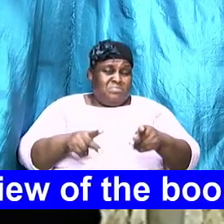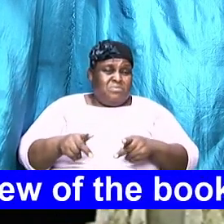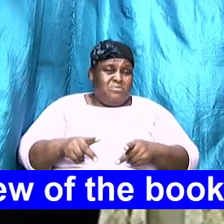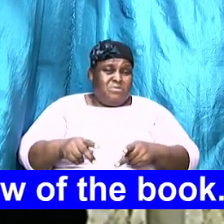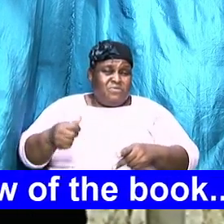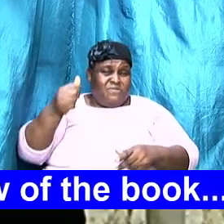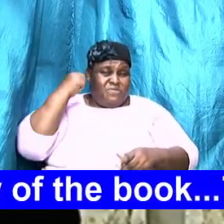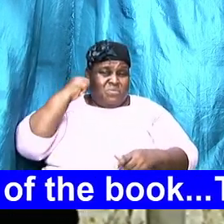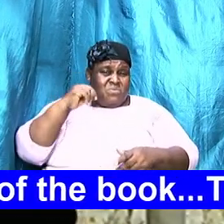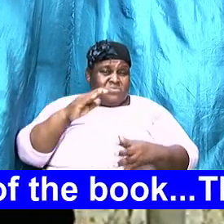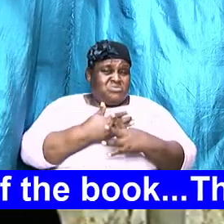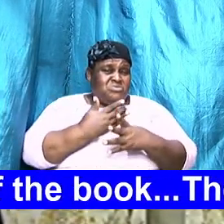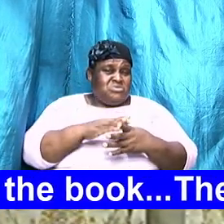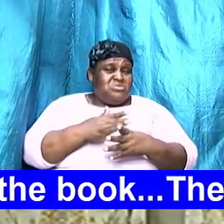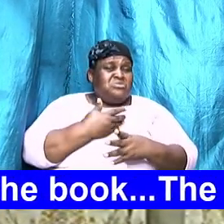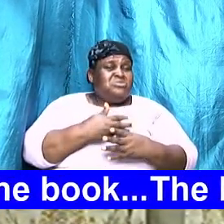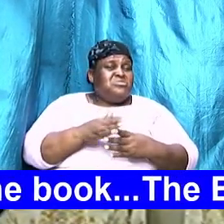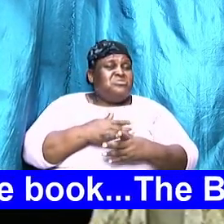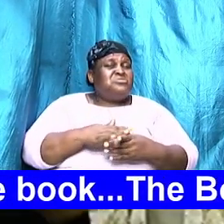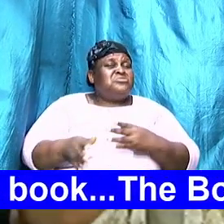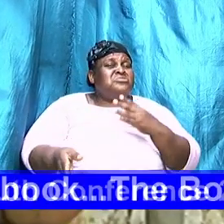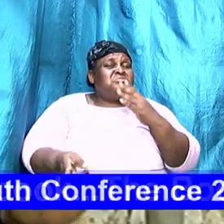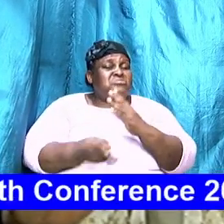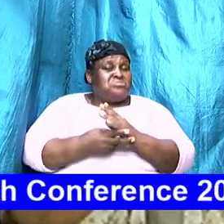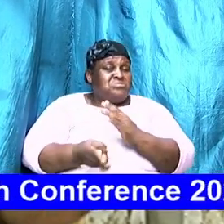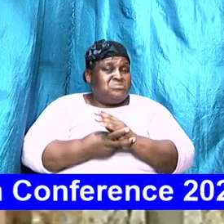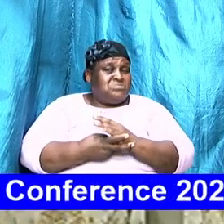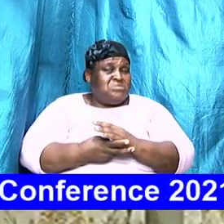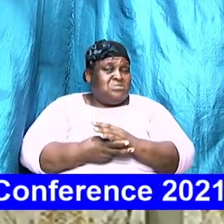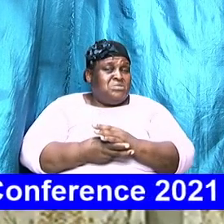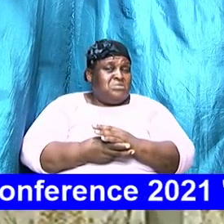different accounts just to accommodate you